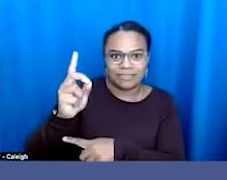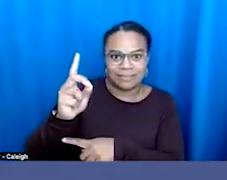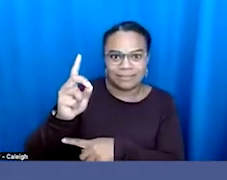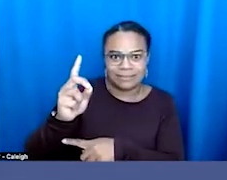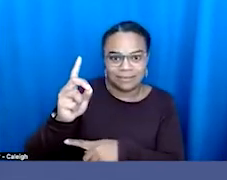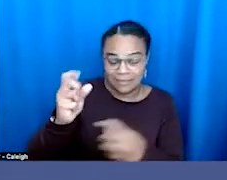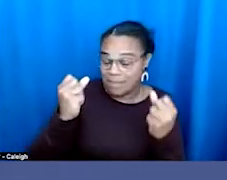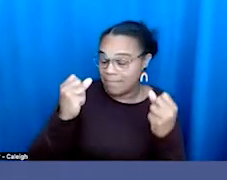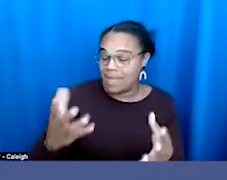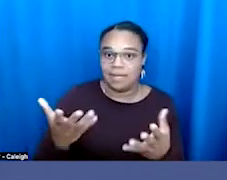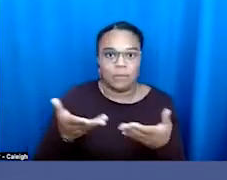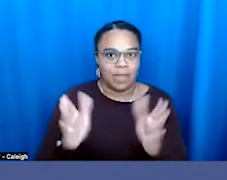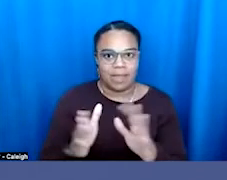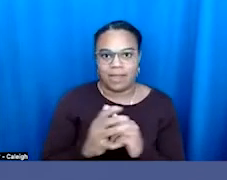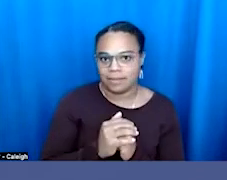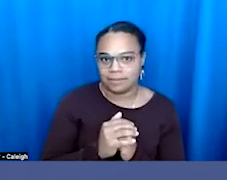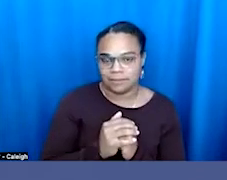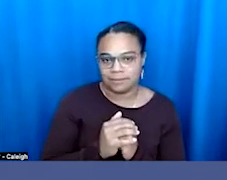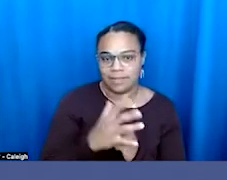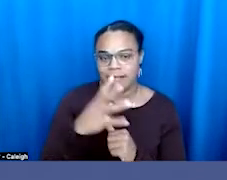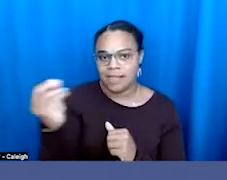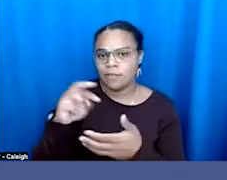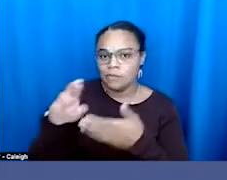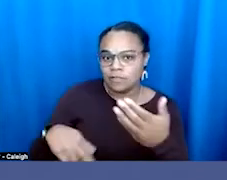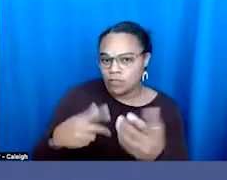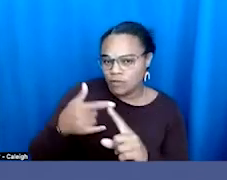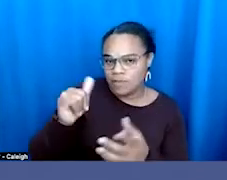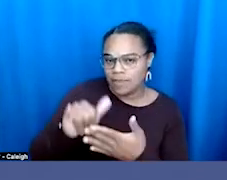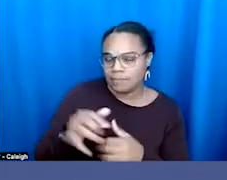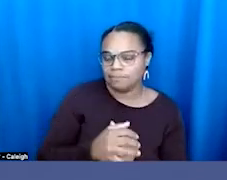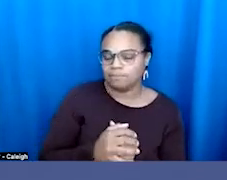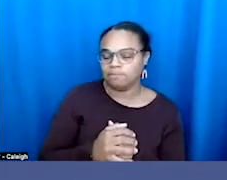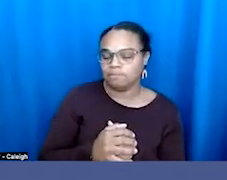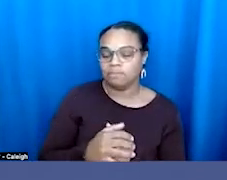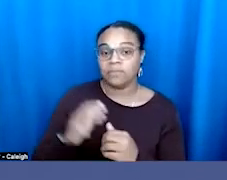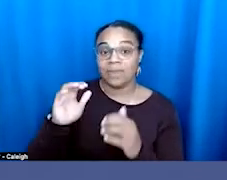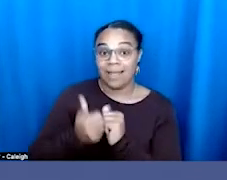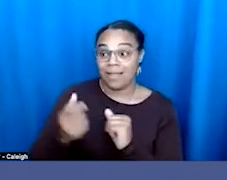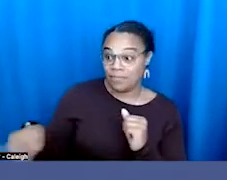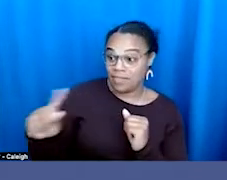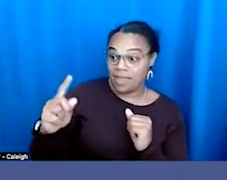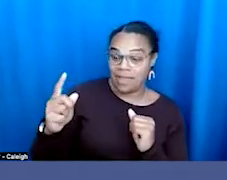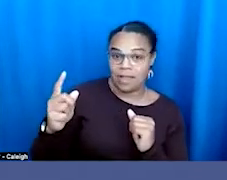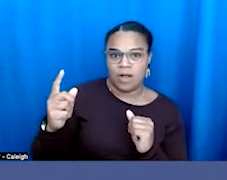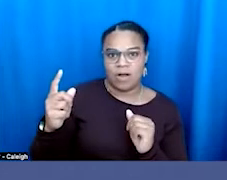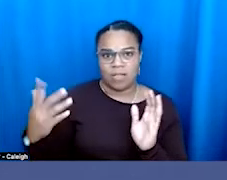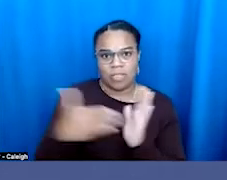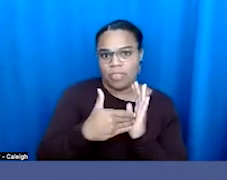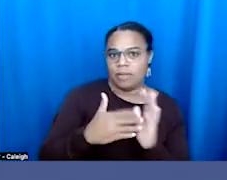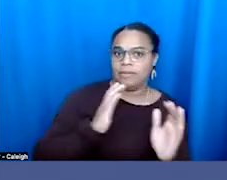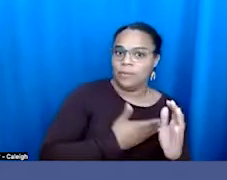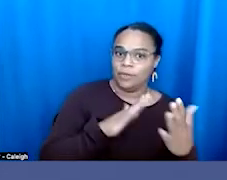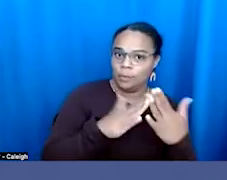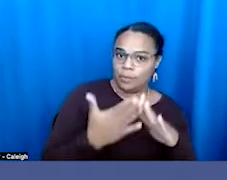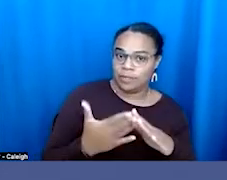that, how they are weaponizing not just our community. You know, I live in a state